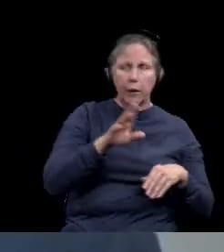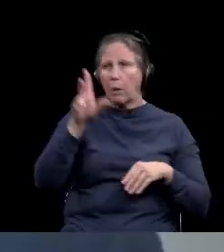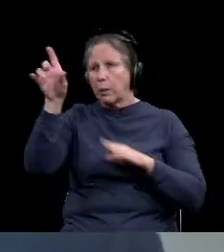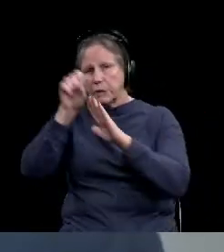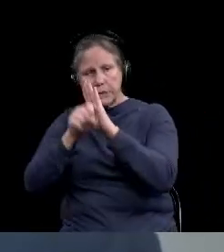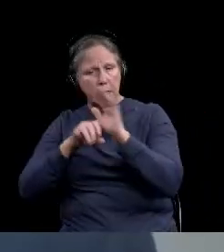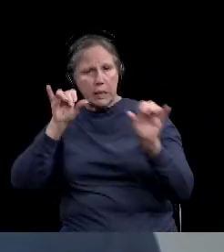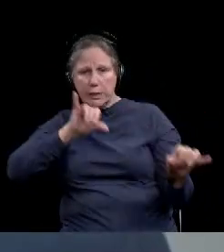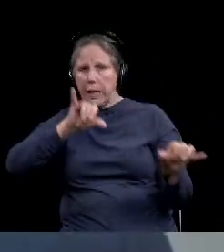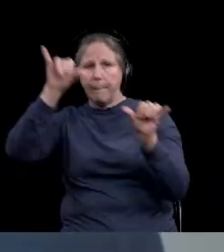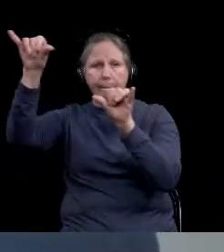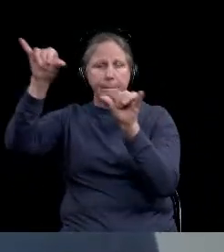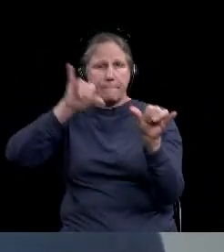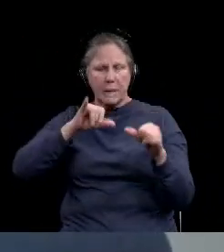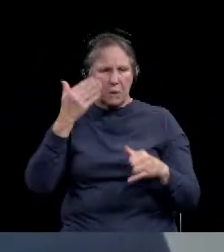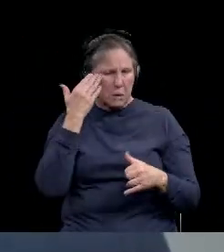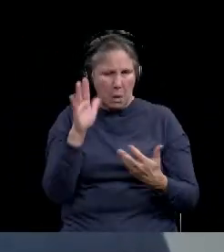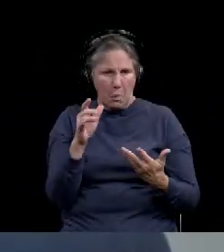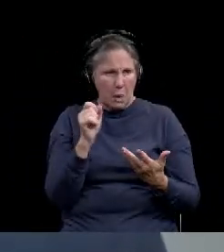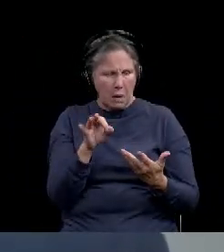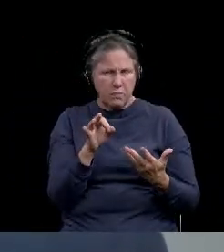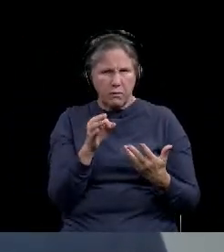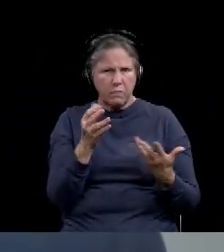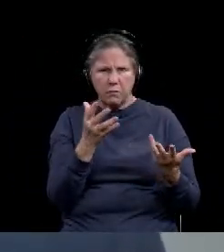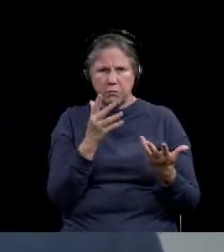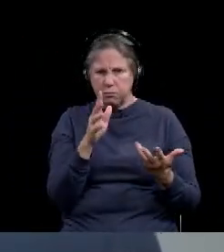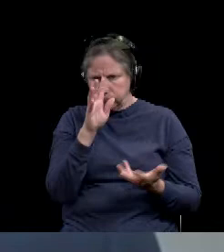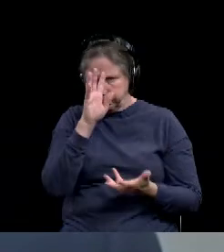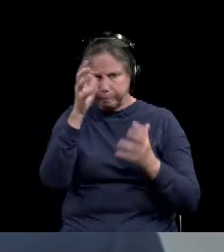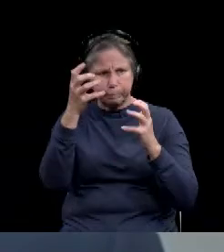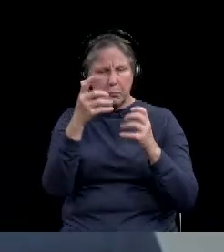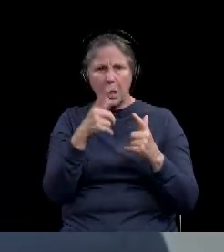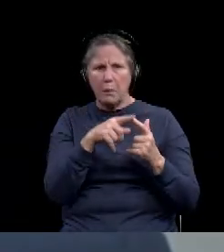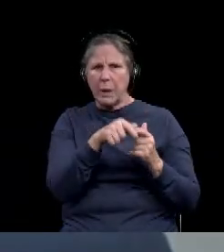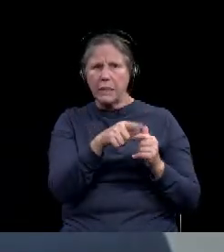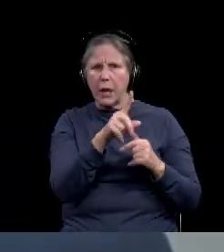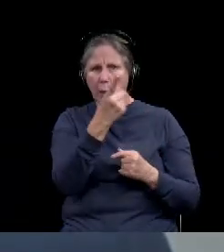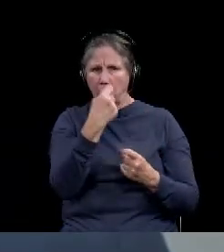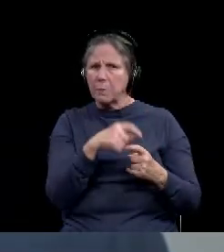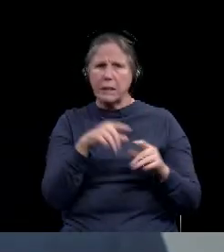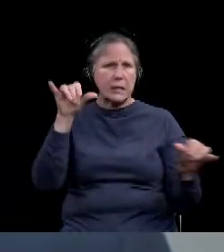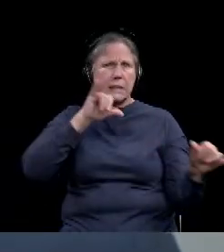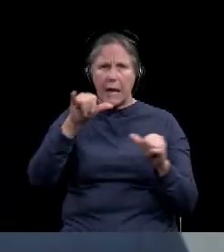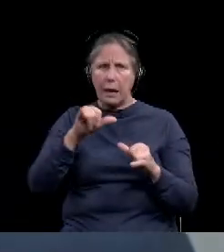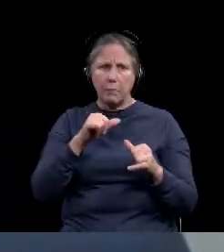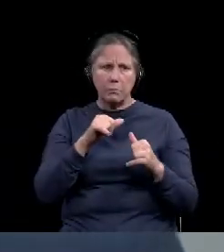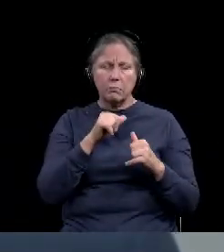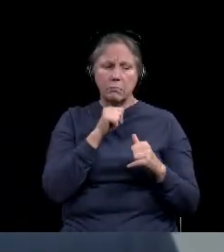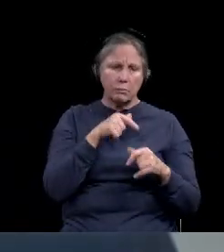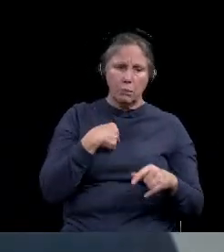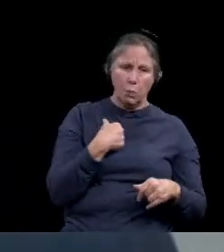same. And so I don't know if there was another wrinkle or angle on this question, but they're the same. They're not stricter.